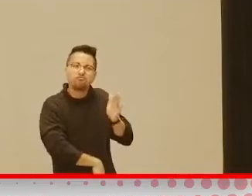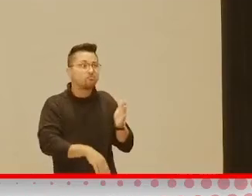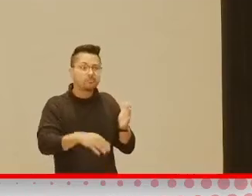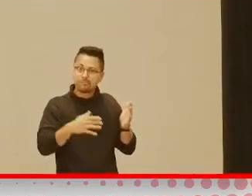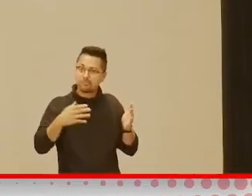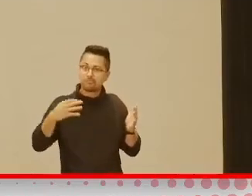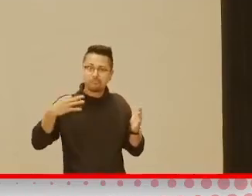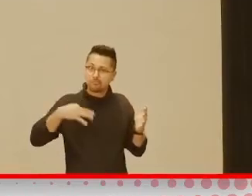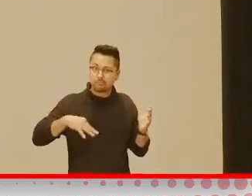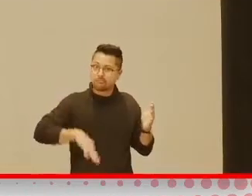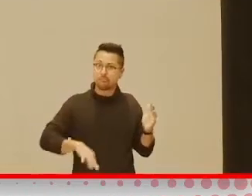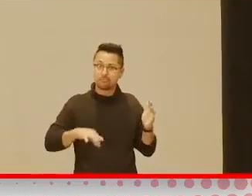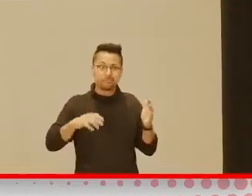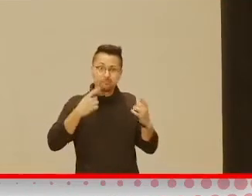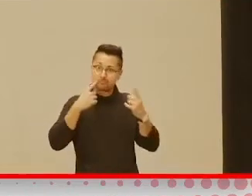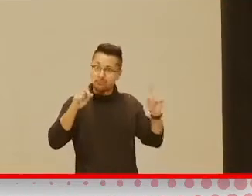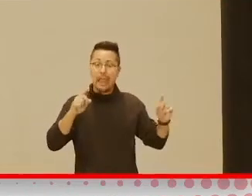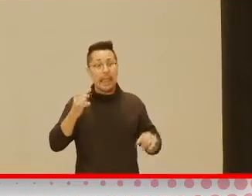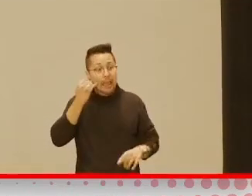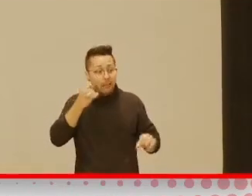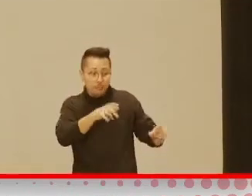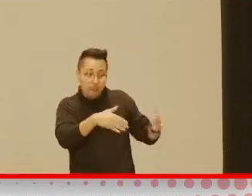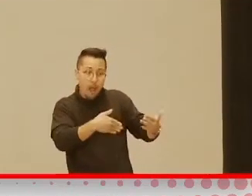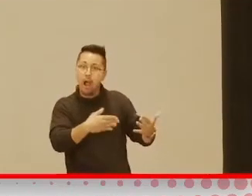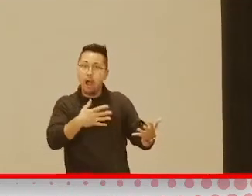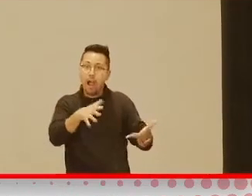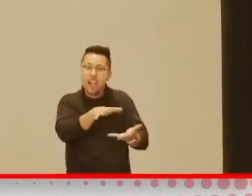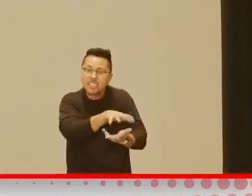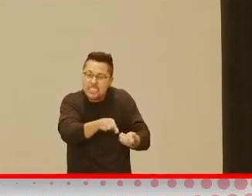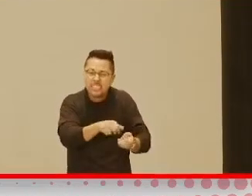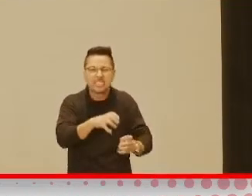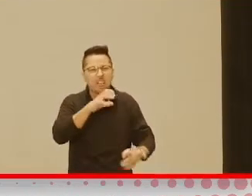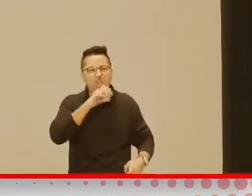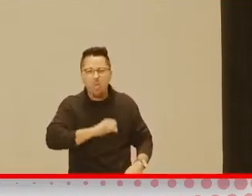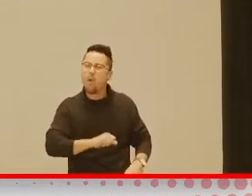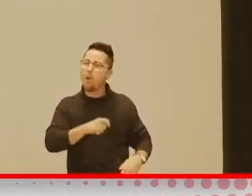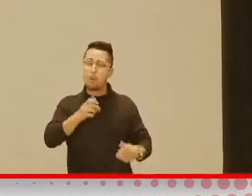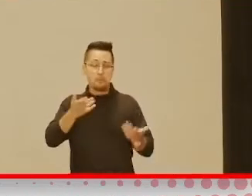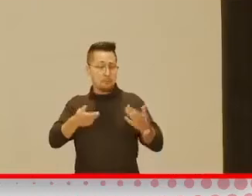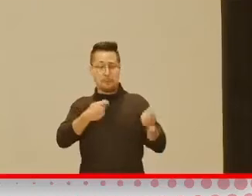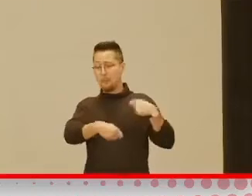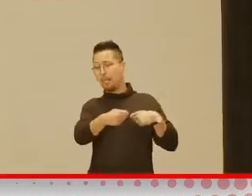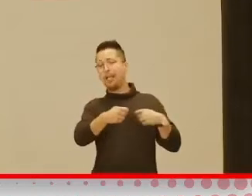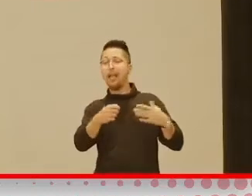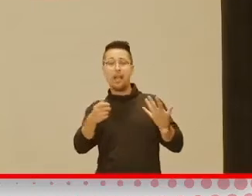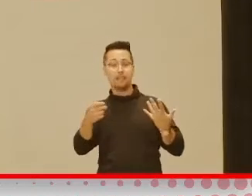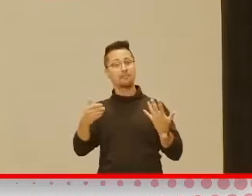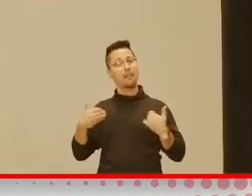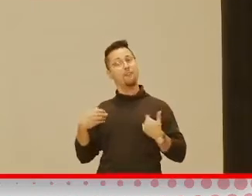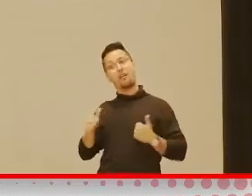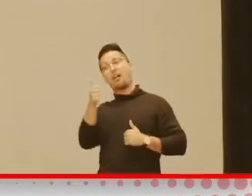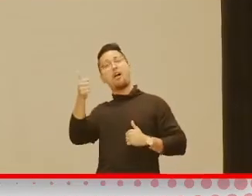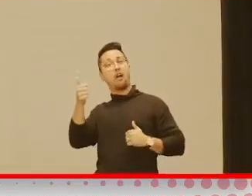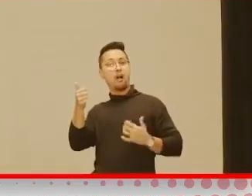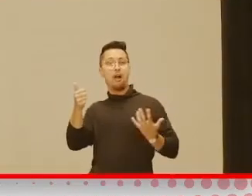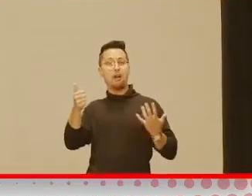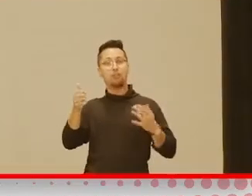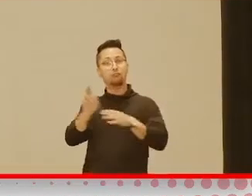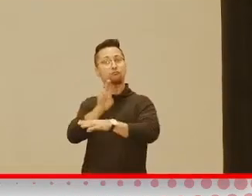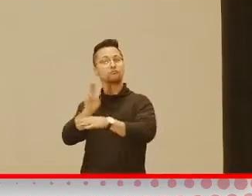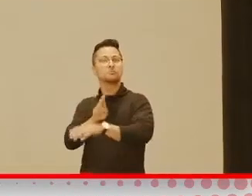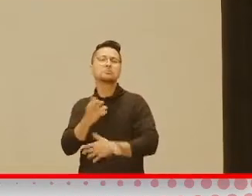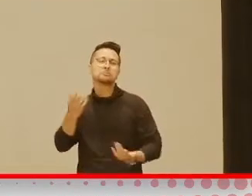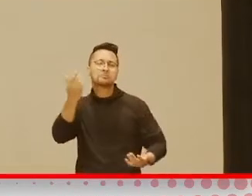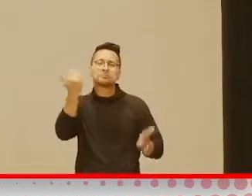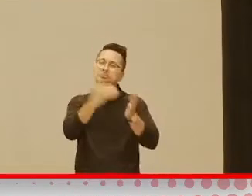And, you know, once the box gets old, you can always replace it and use it for something else. So, that's just a suggestion